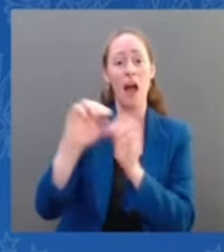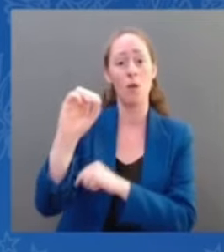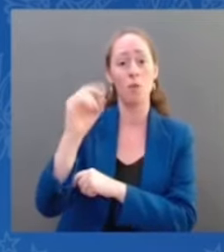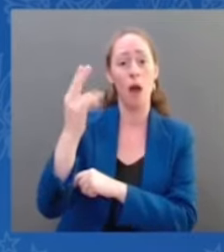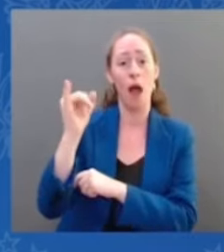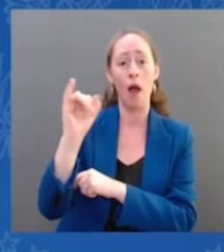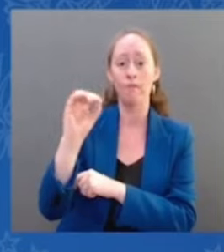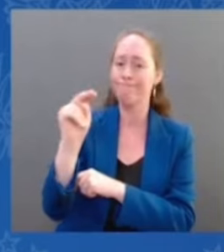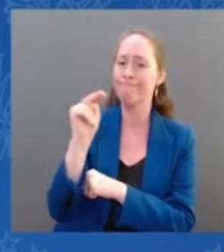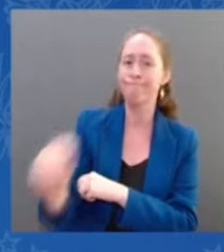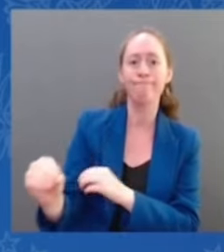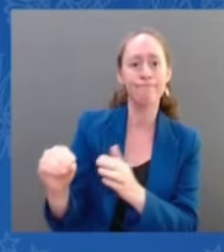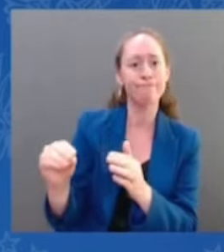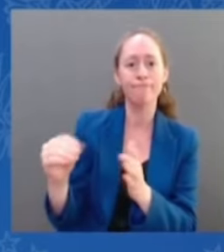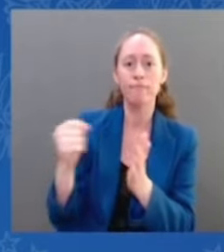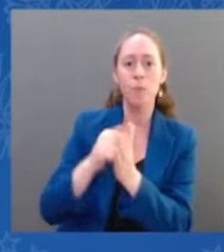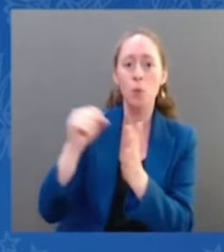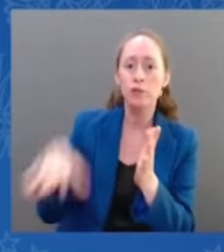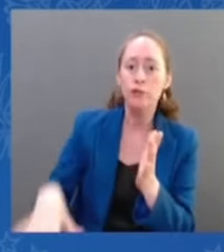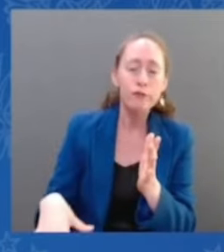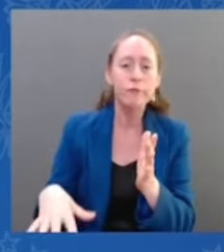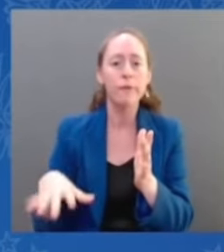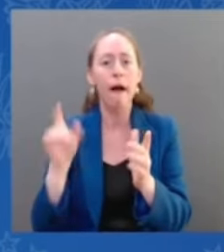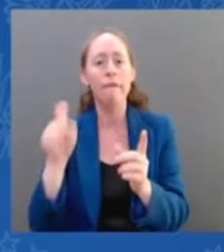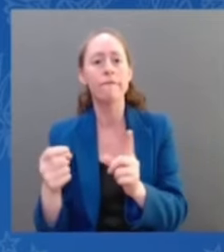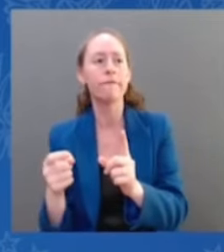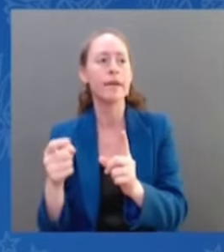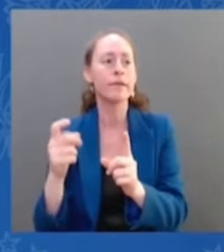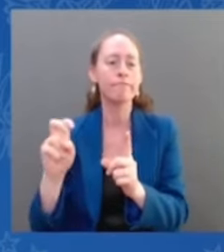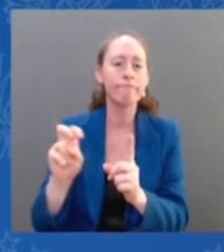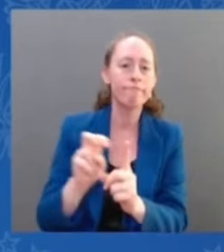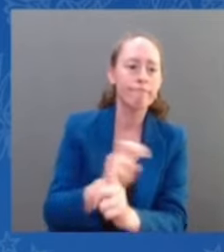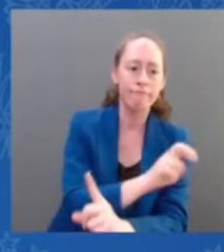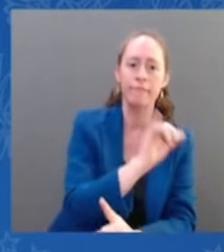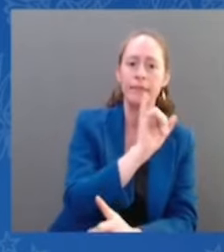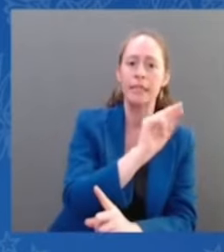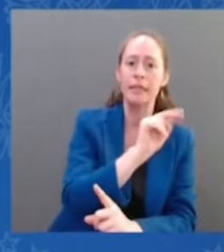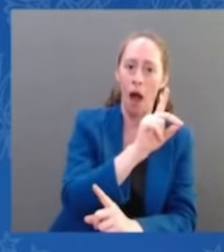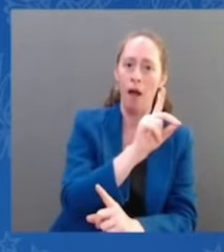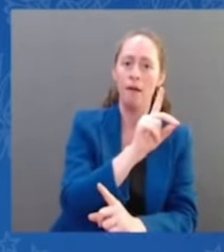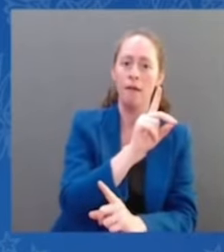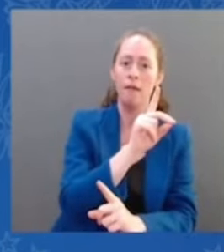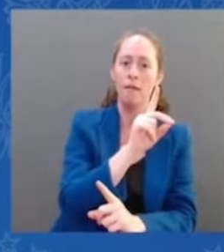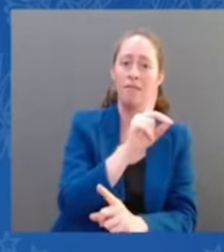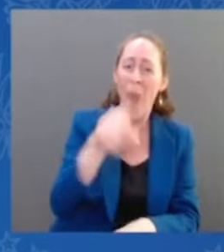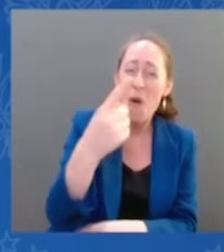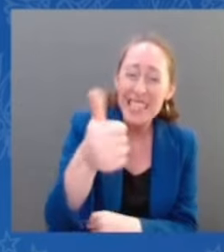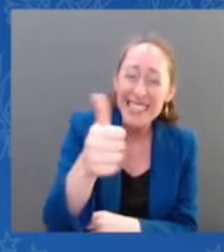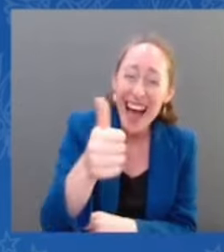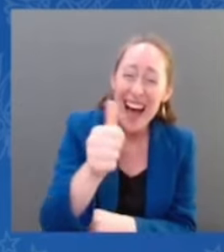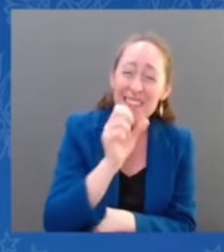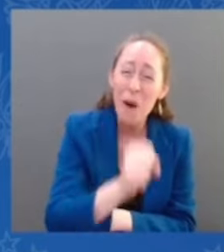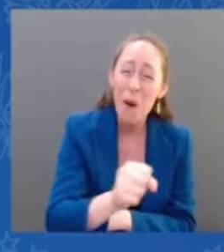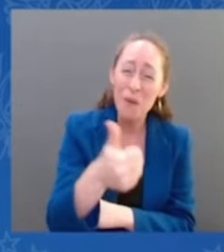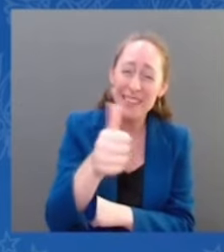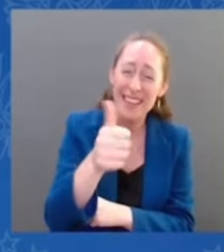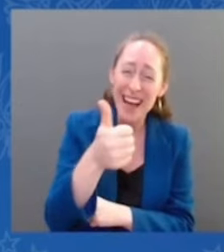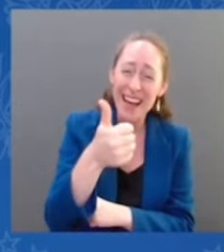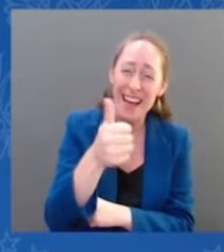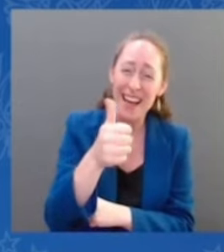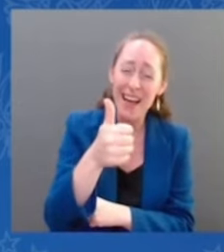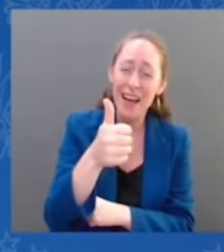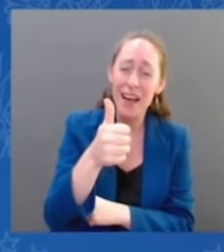my judgment. 10 years old. 10 years old. Raped, six weeks pregnant, already